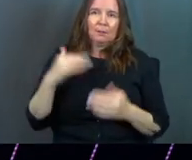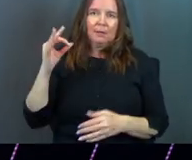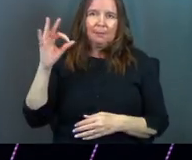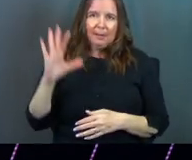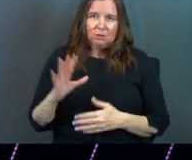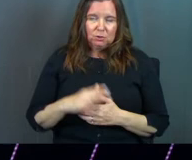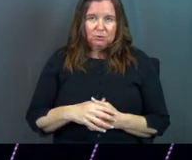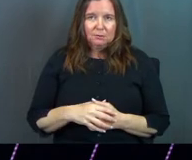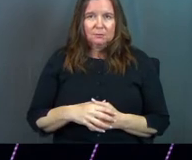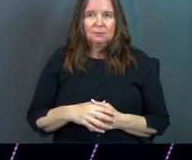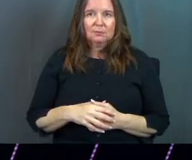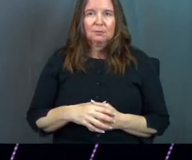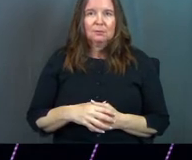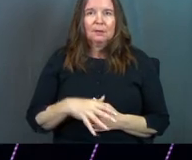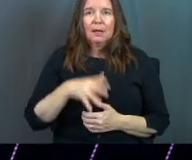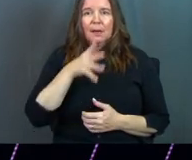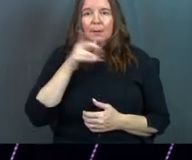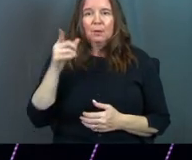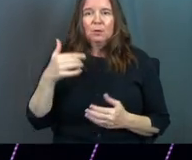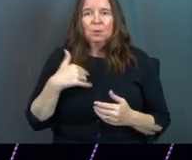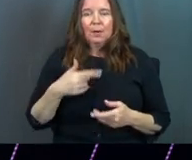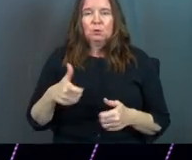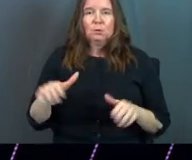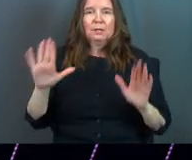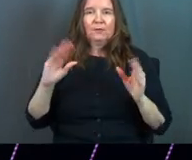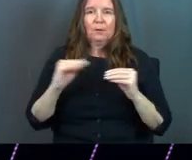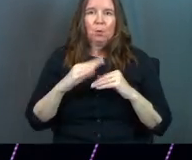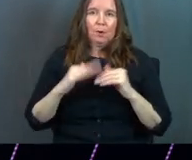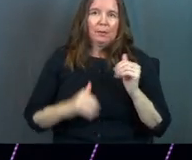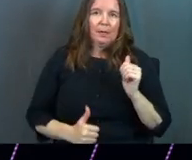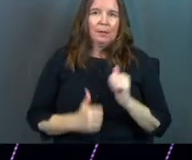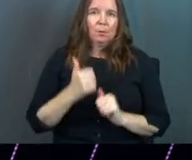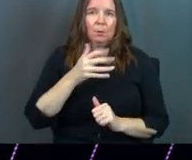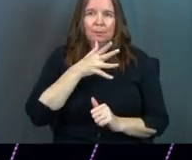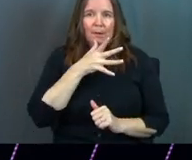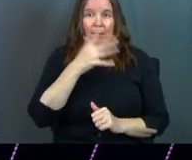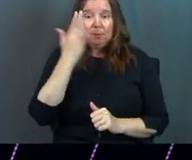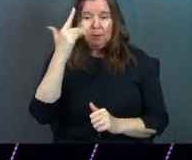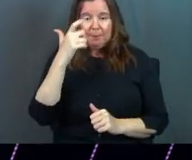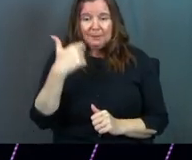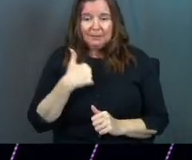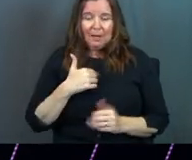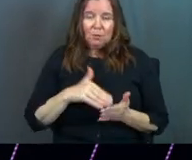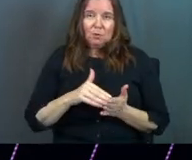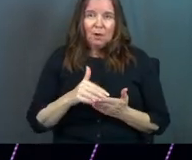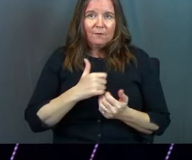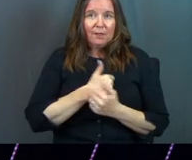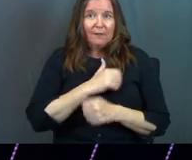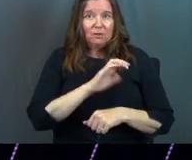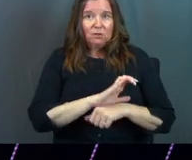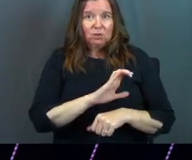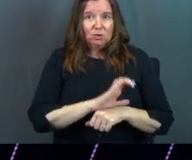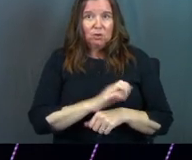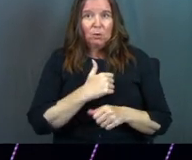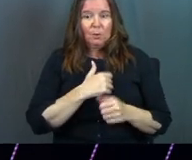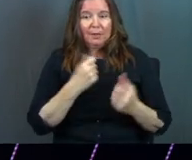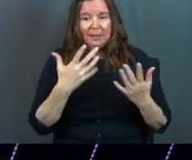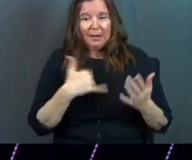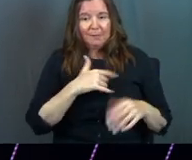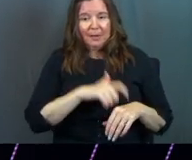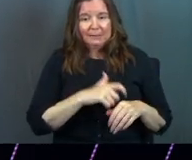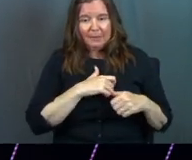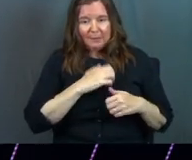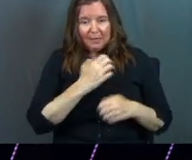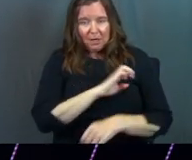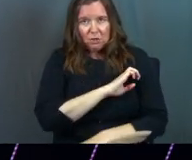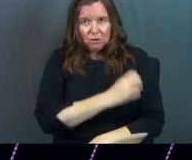a pastor. Mom, you had to give up more than most moms because I was often loving the church with a lot of my